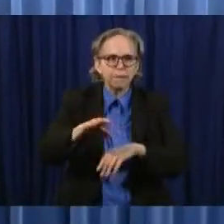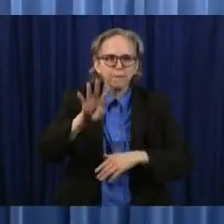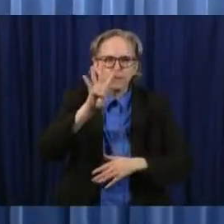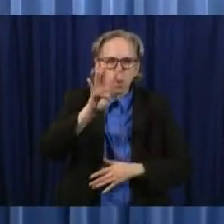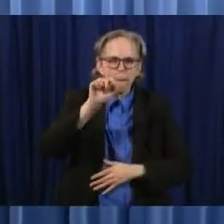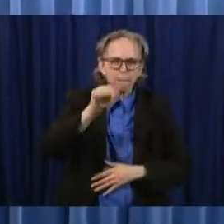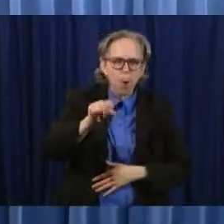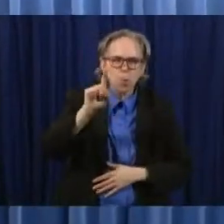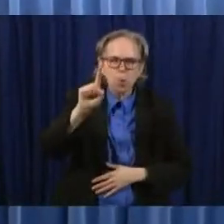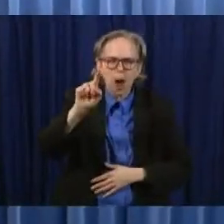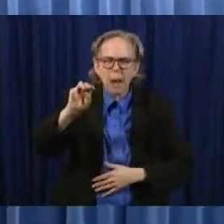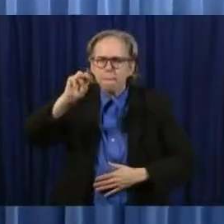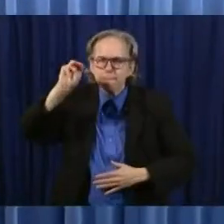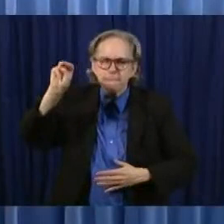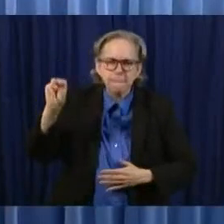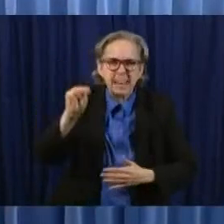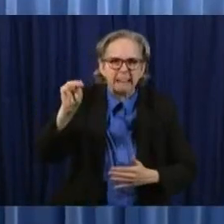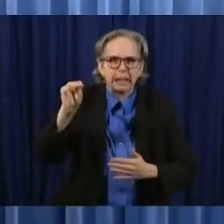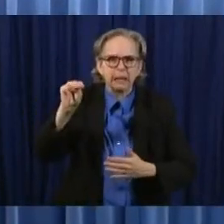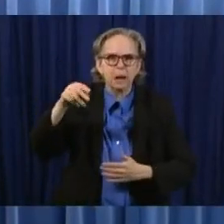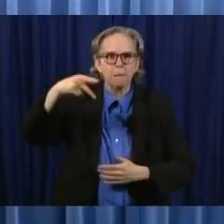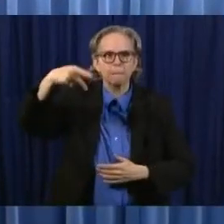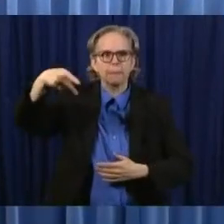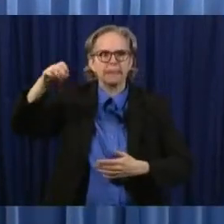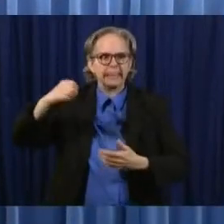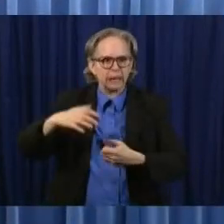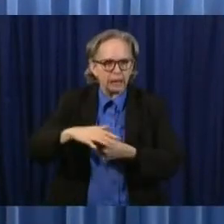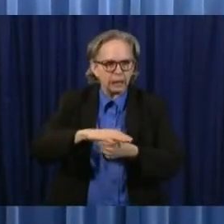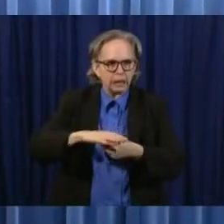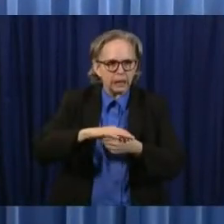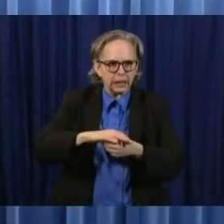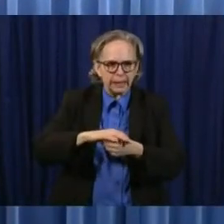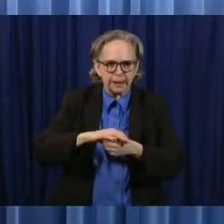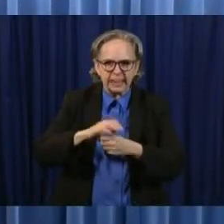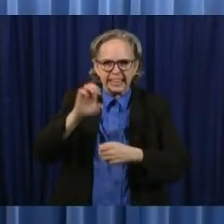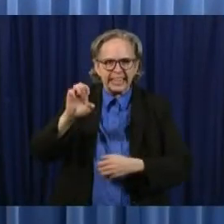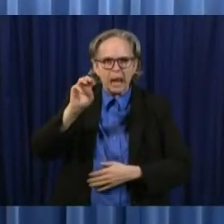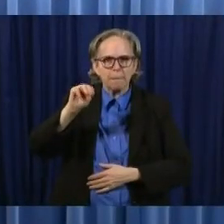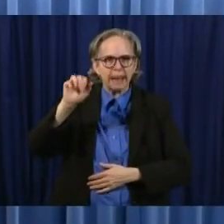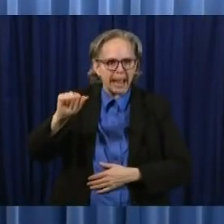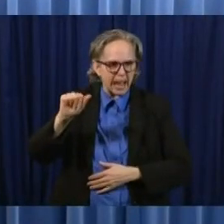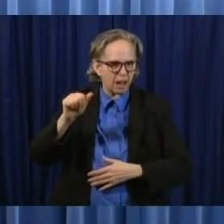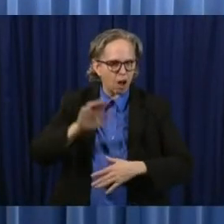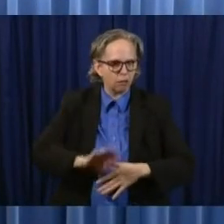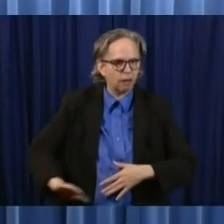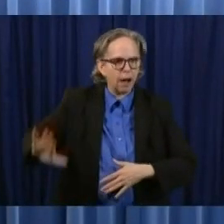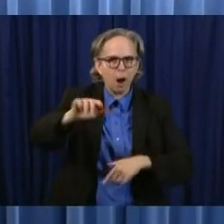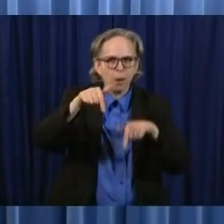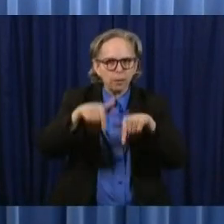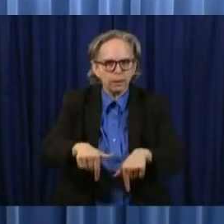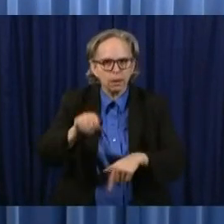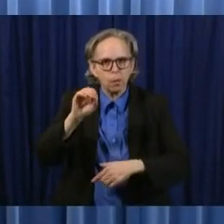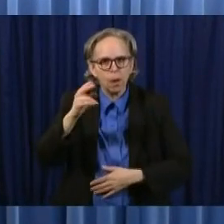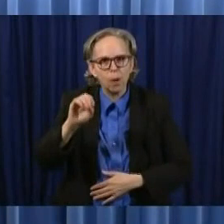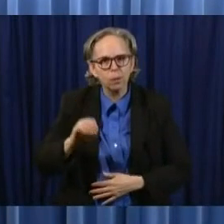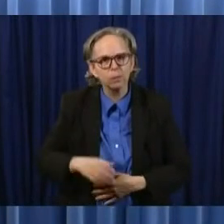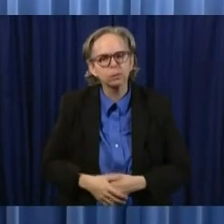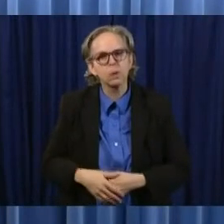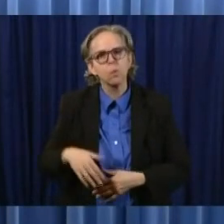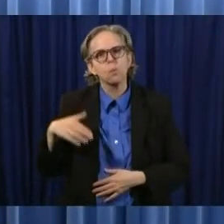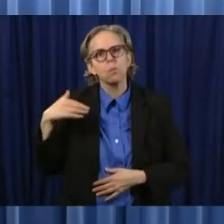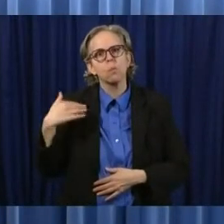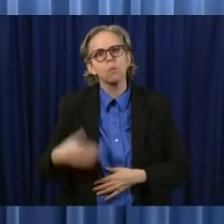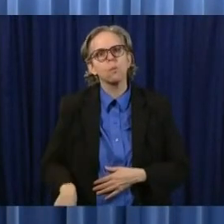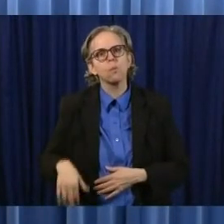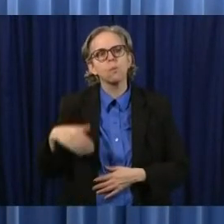pieces of PPE to local EMAs across the state of Ohio while not the first shipment this is the